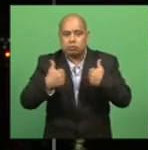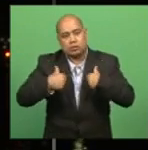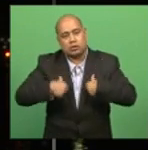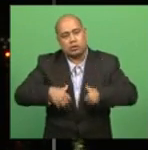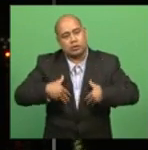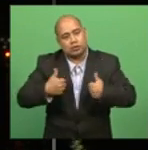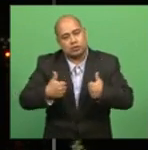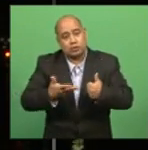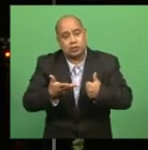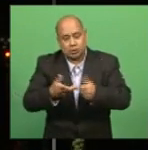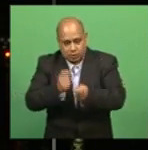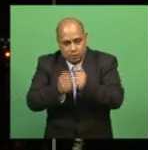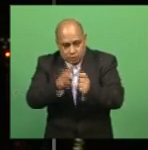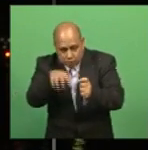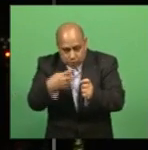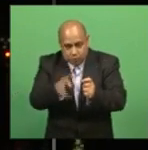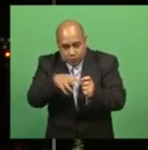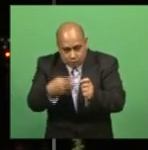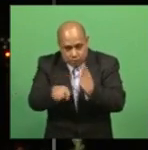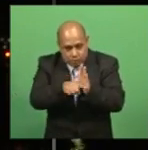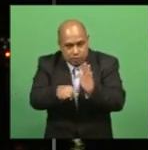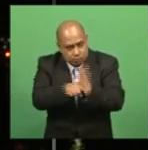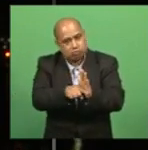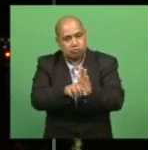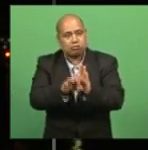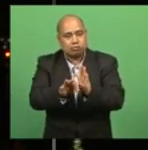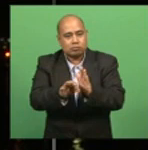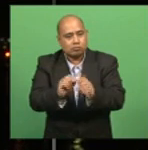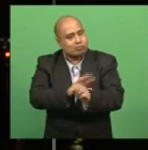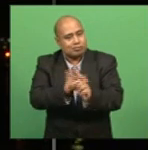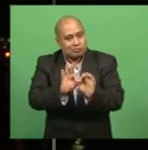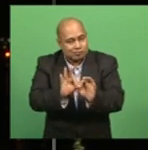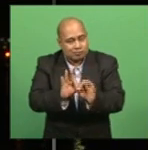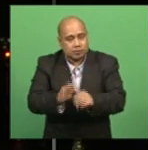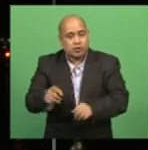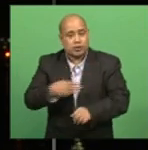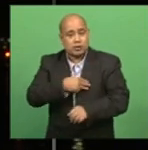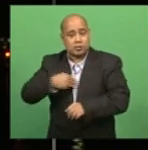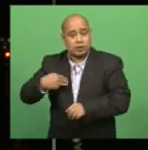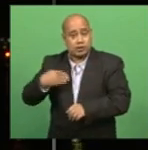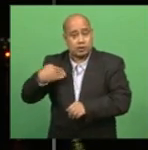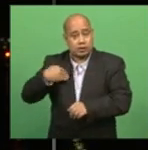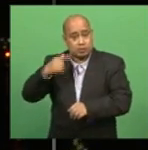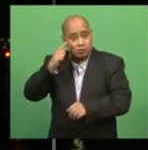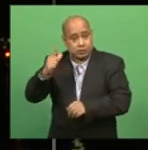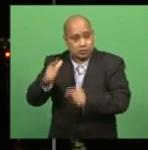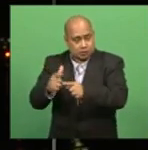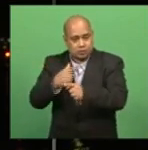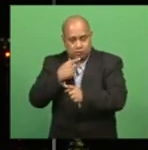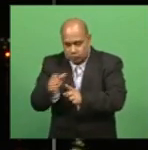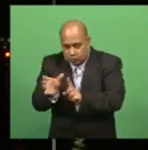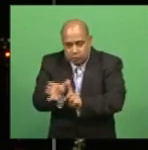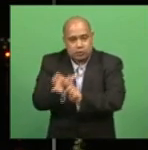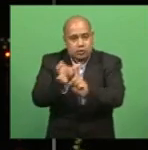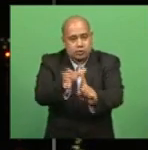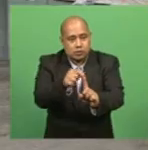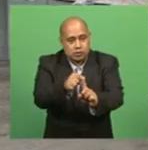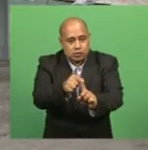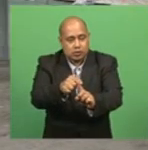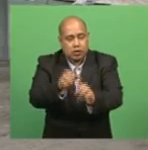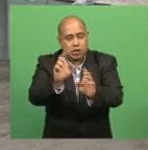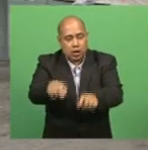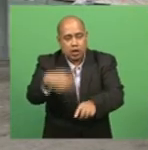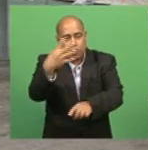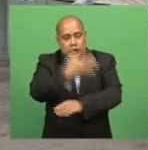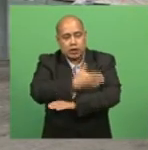However, Health Minister Dr. Iferemi Wangai-Nambete says they will remain isolated in their homes for another 14 days. Dr.